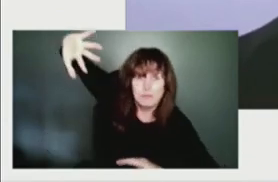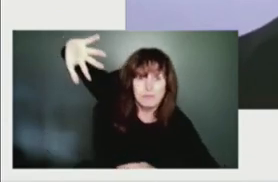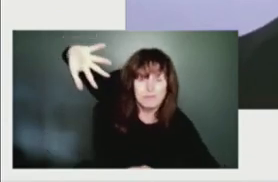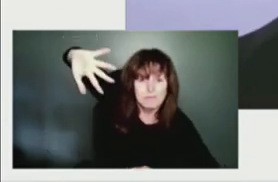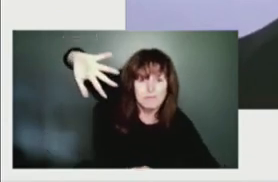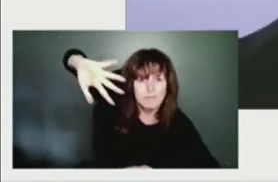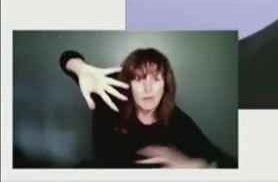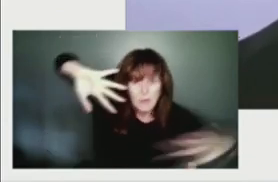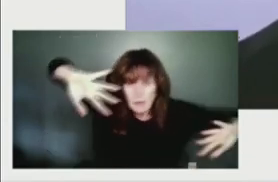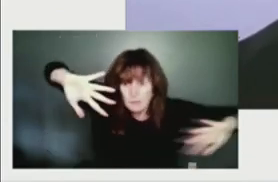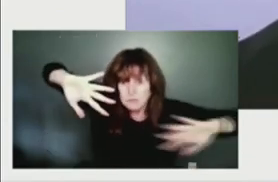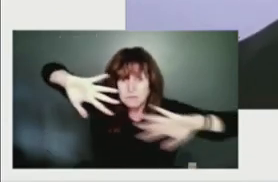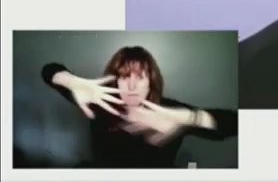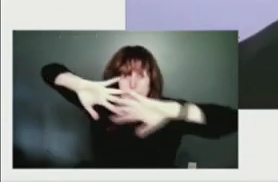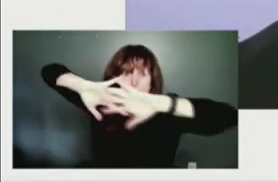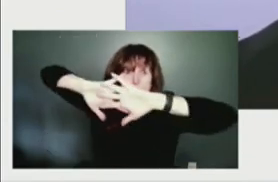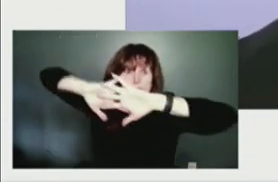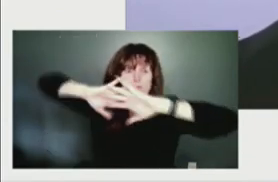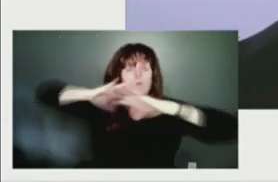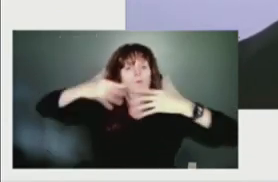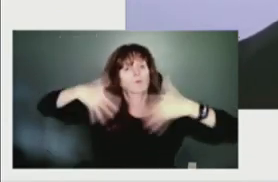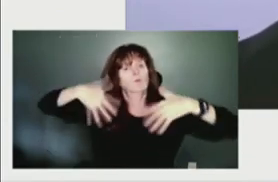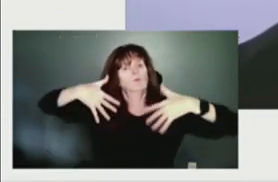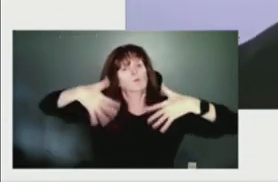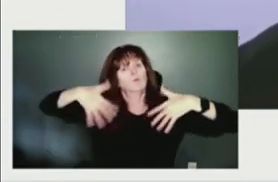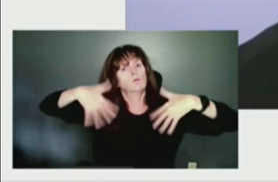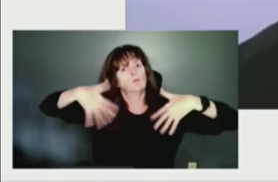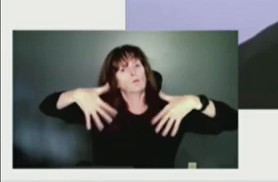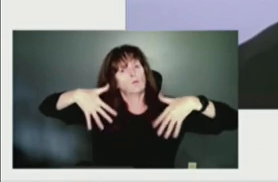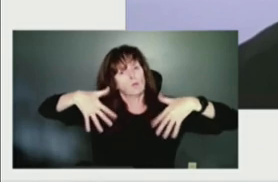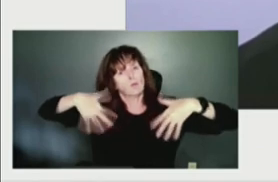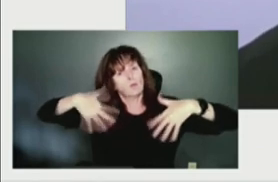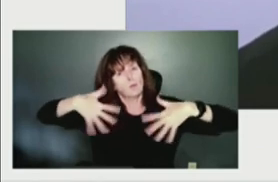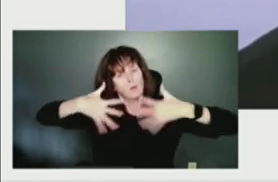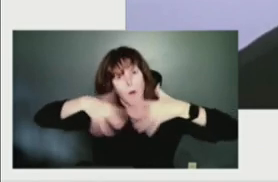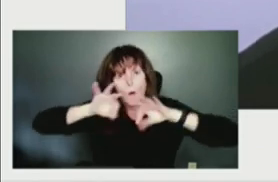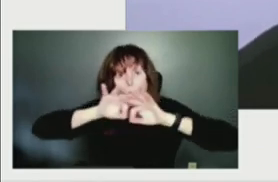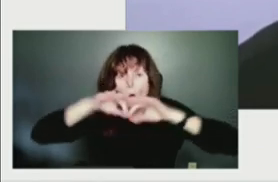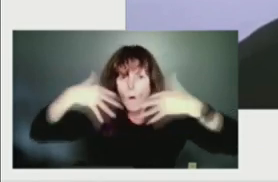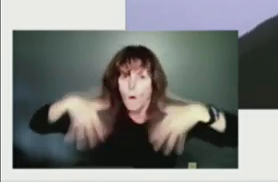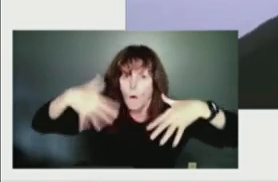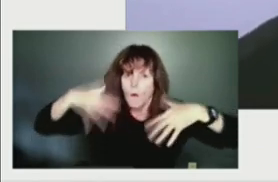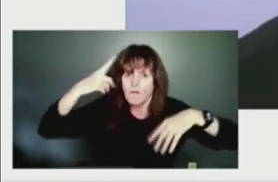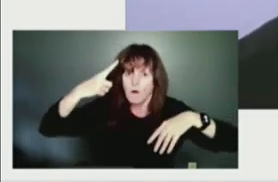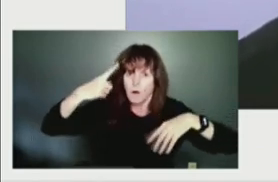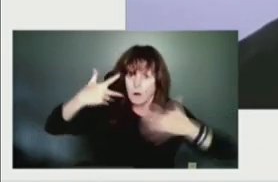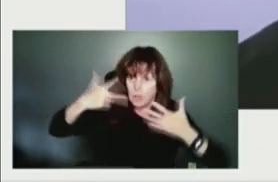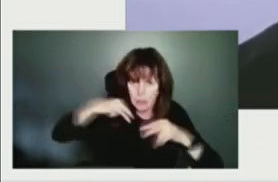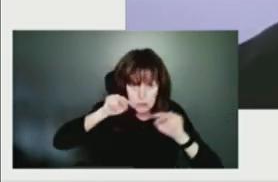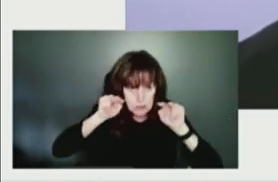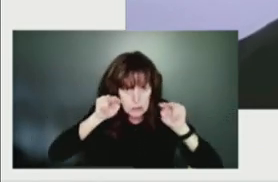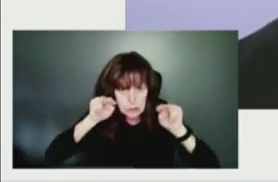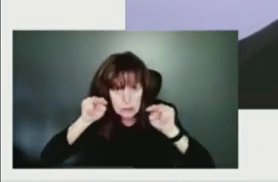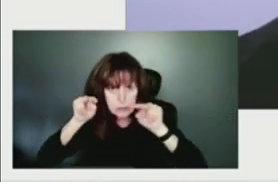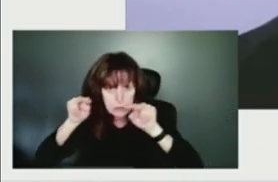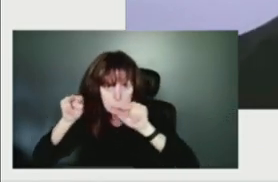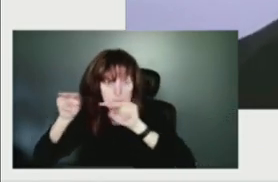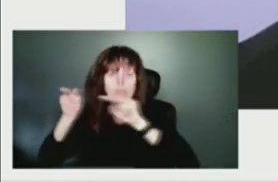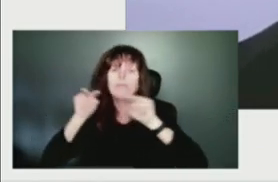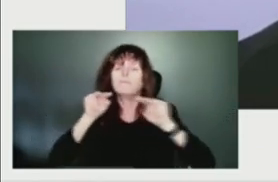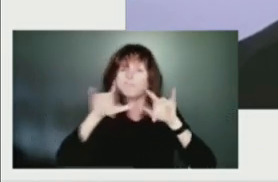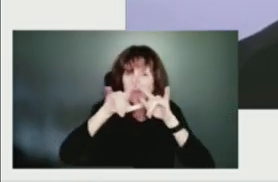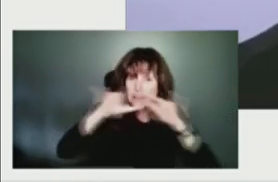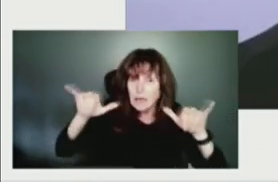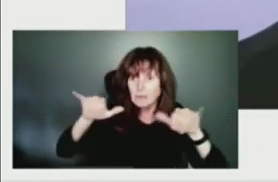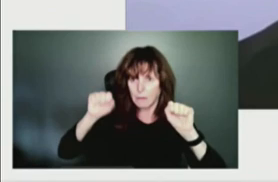timing perspective, from a track perspective, and also from an intensity perspective. So those are